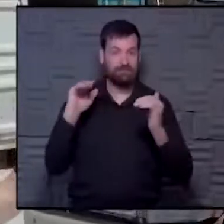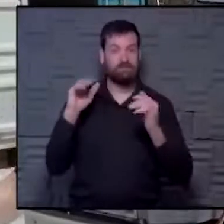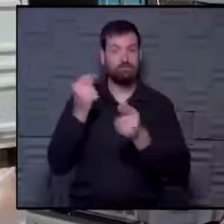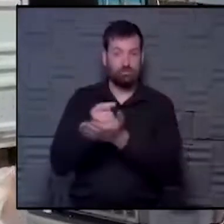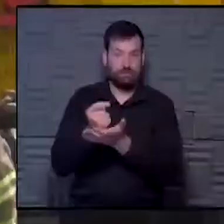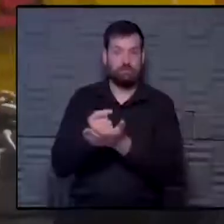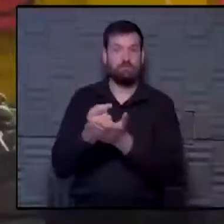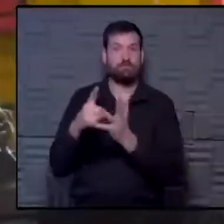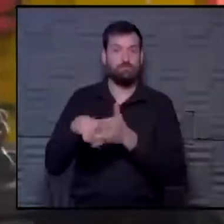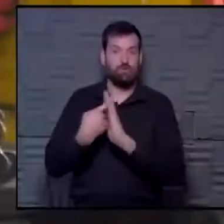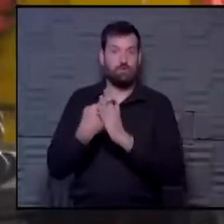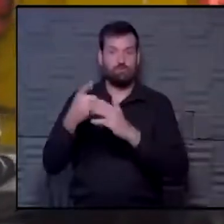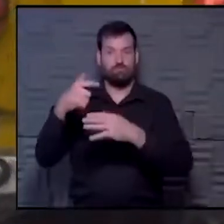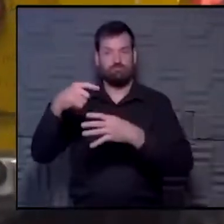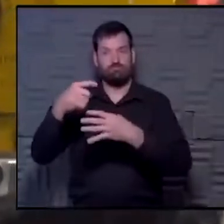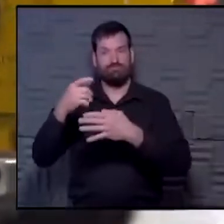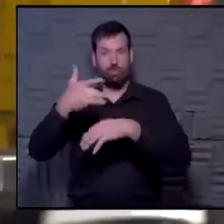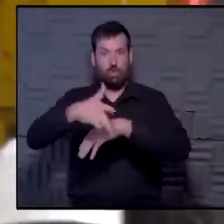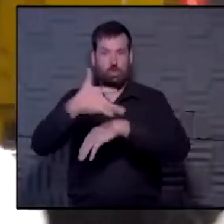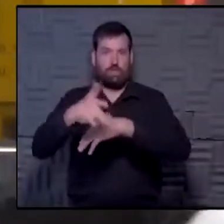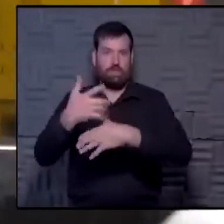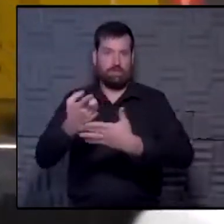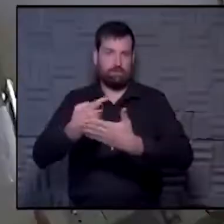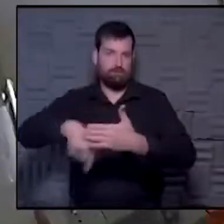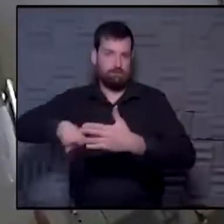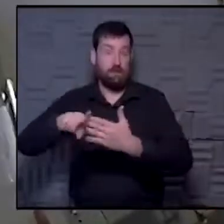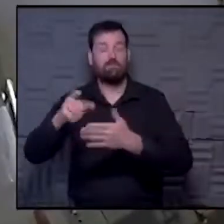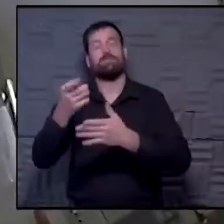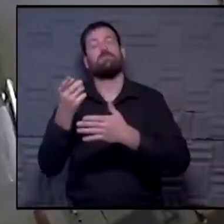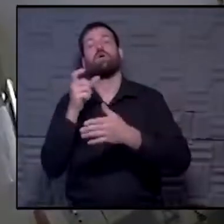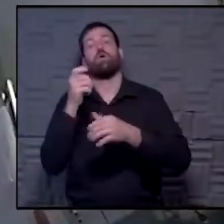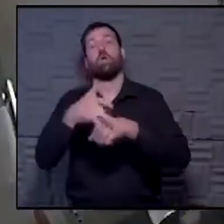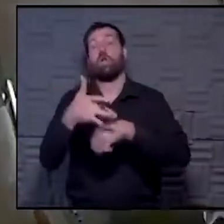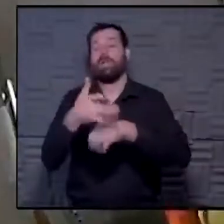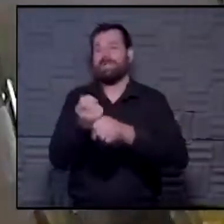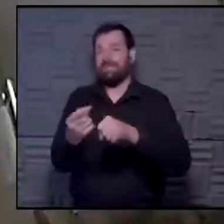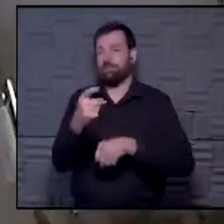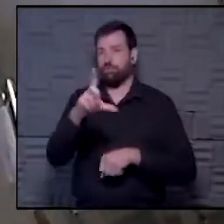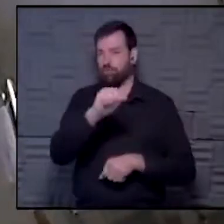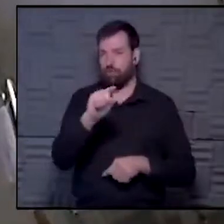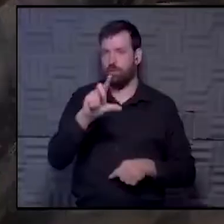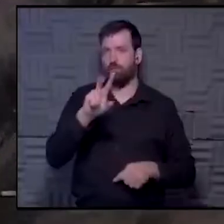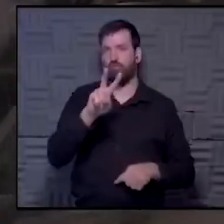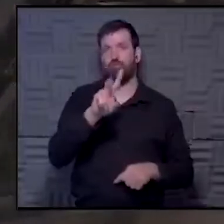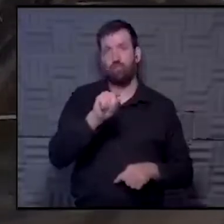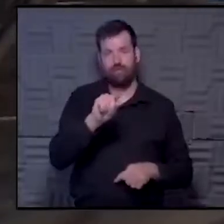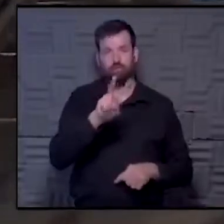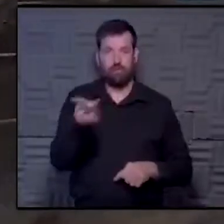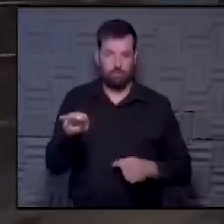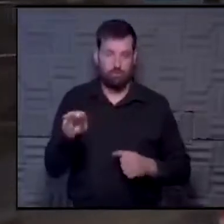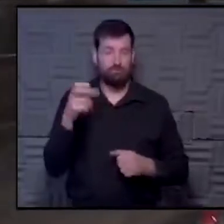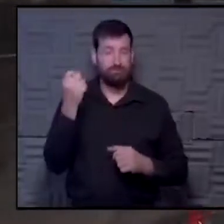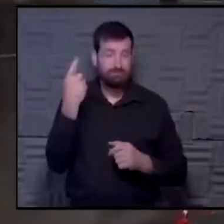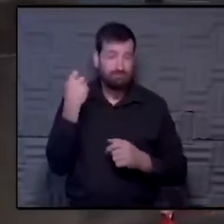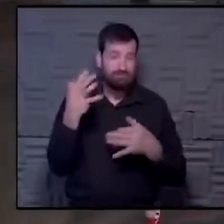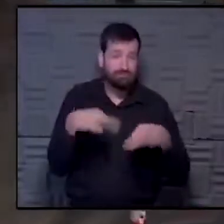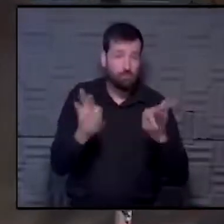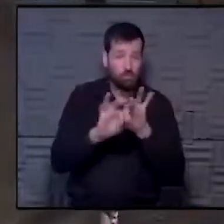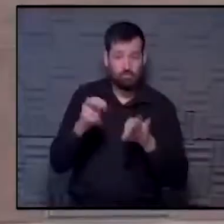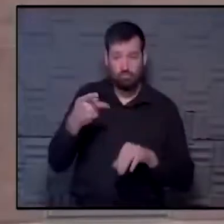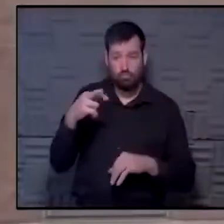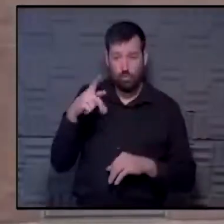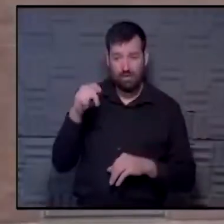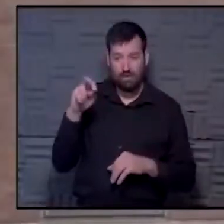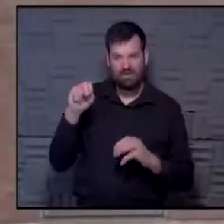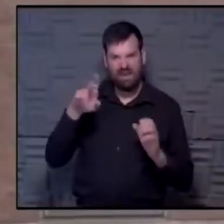patients early in 22, so early next year. The important thing about protons is that because it's able to target